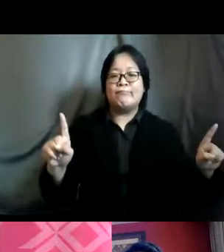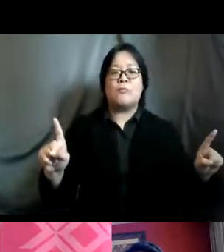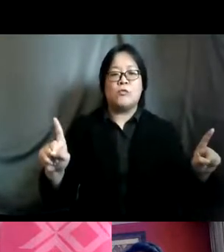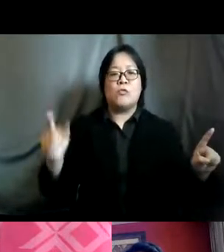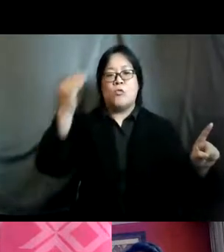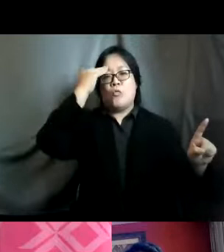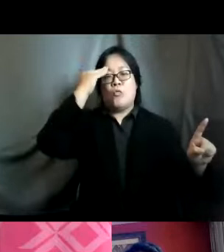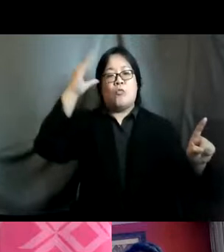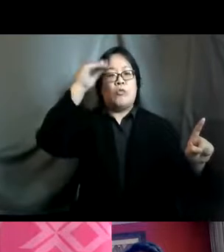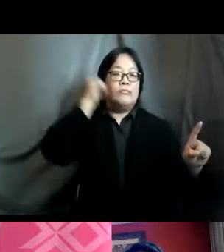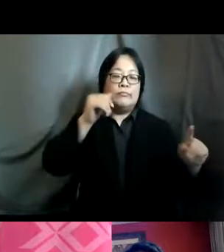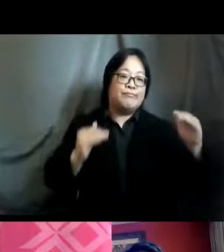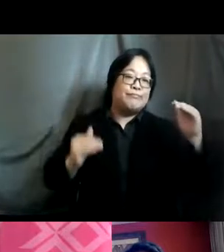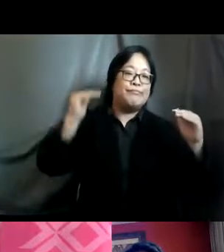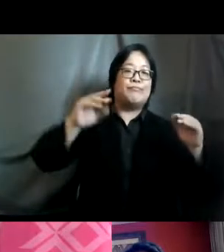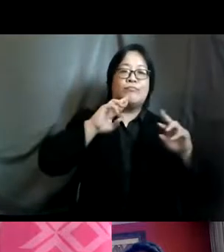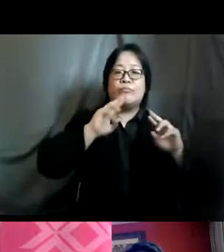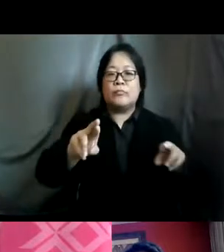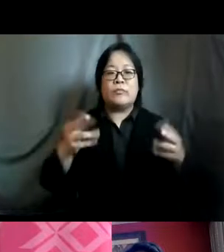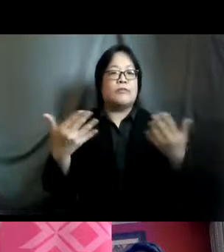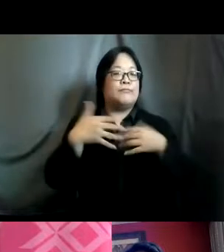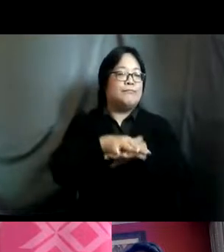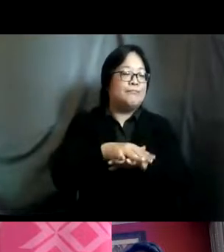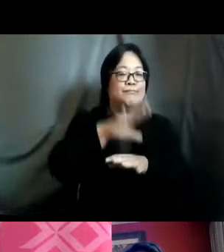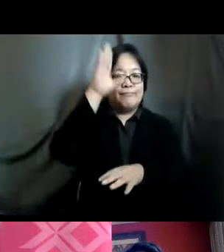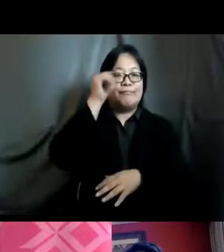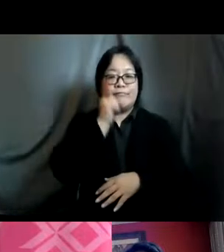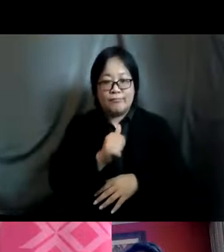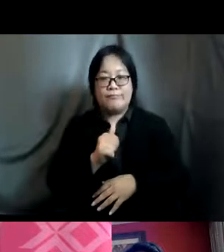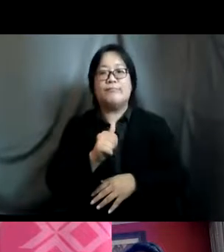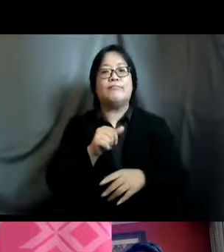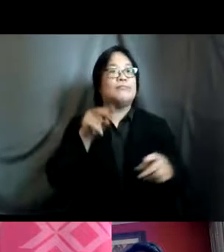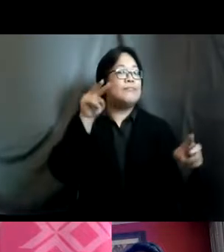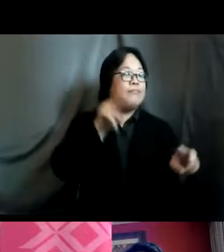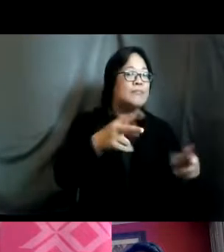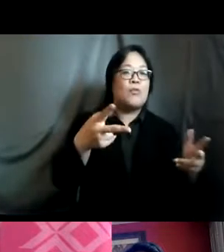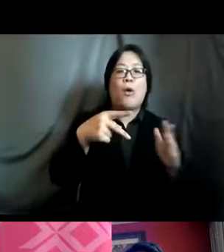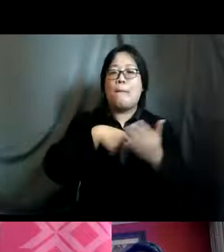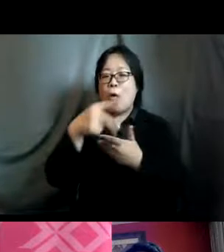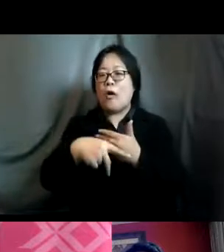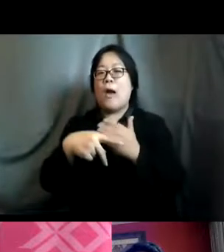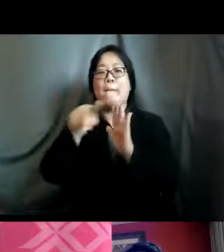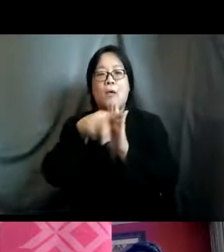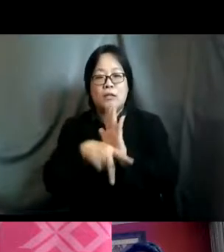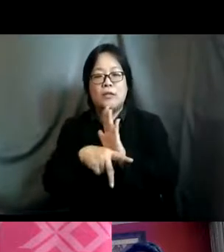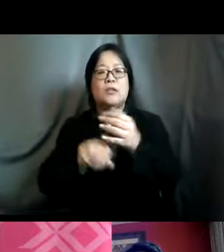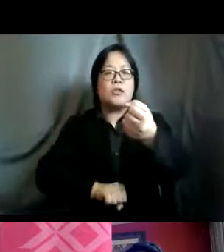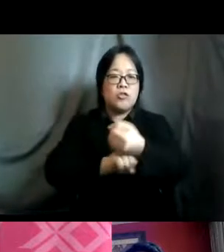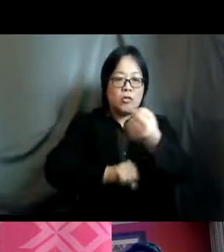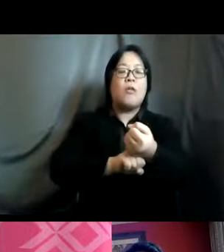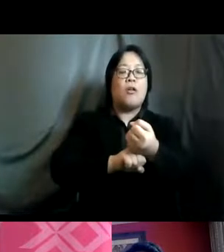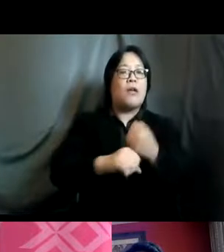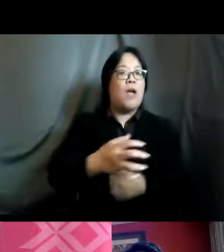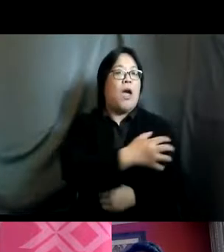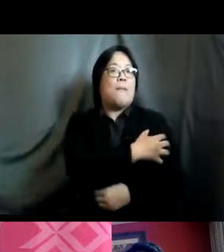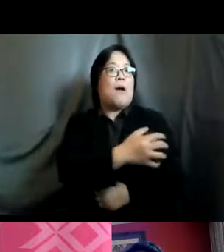the conducting um gender mainstreaming and looking at their programs and policies that would support the uh the empowerment of